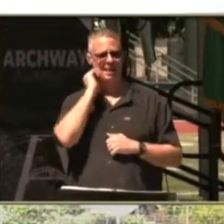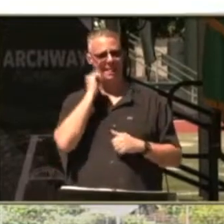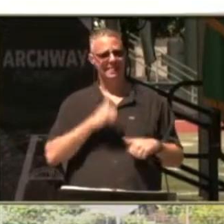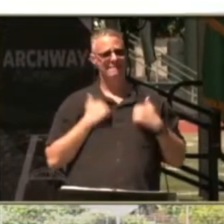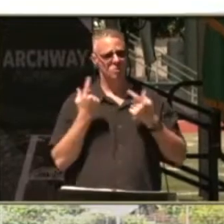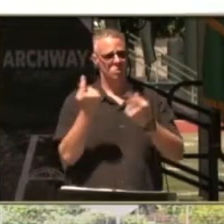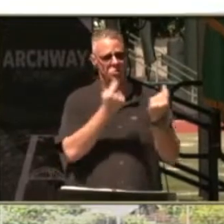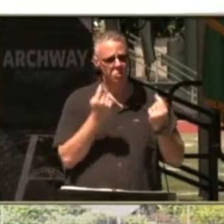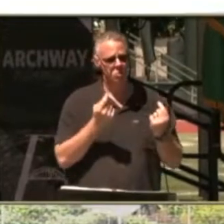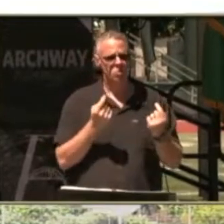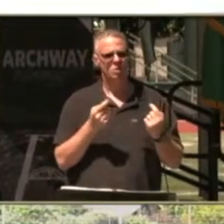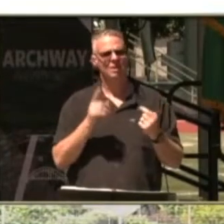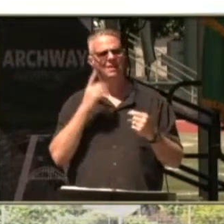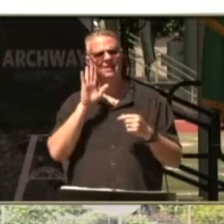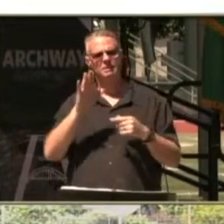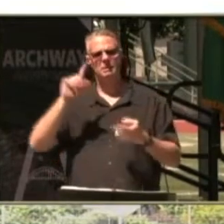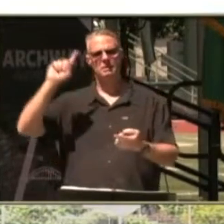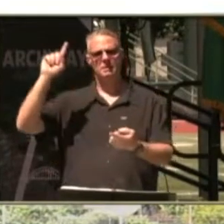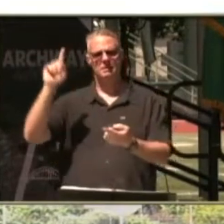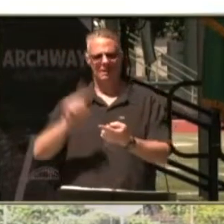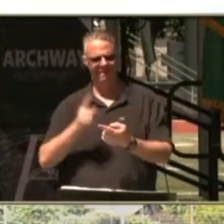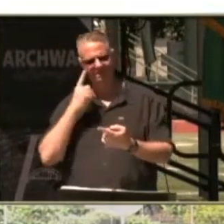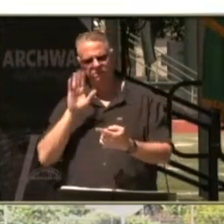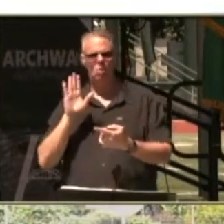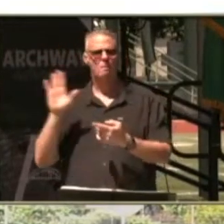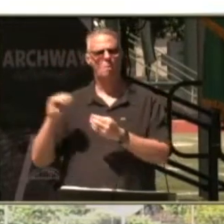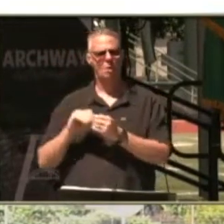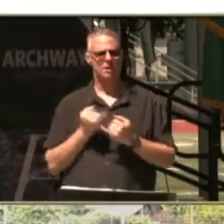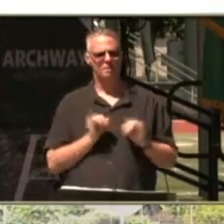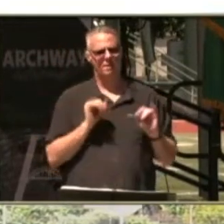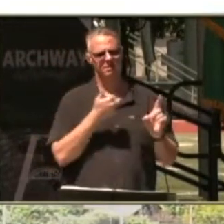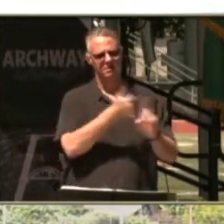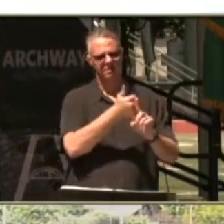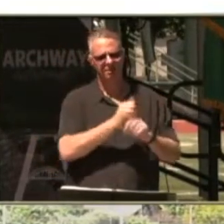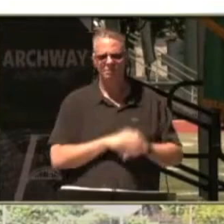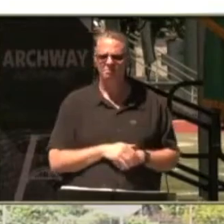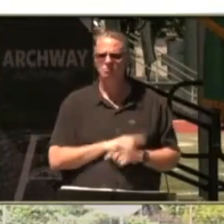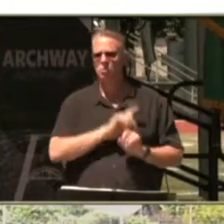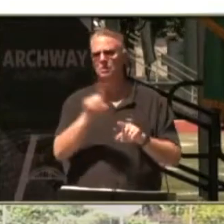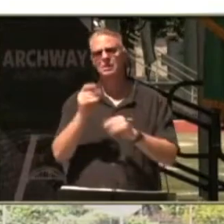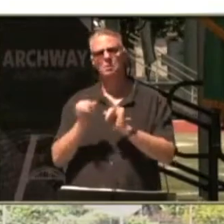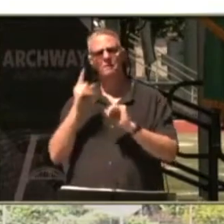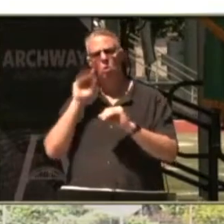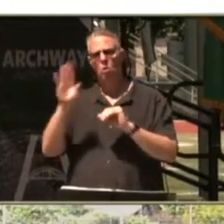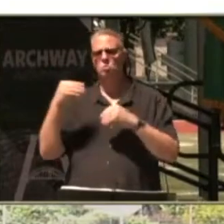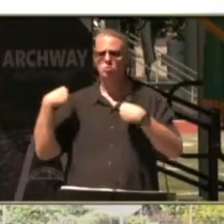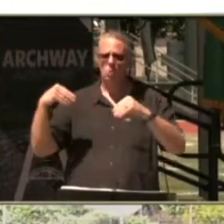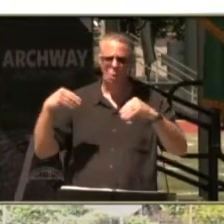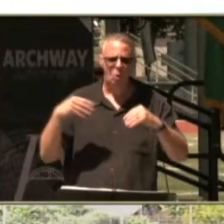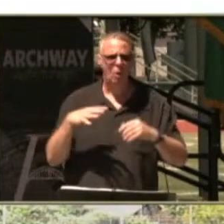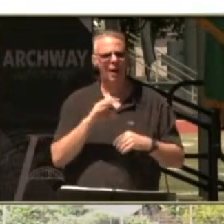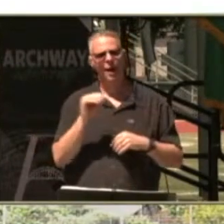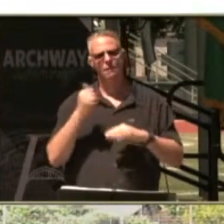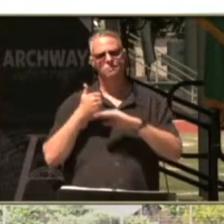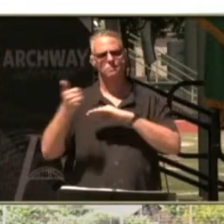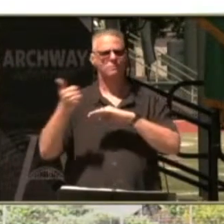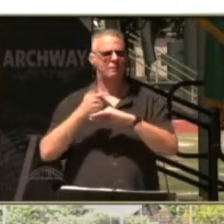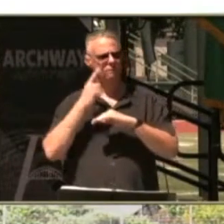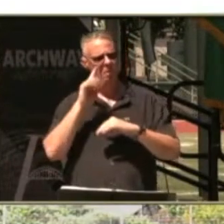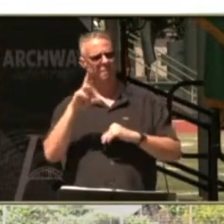tasks such as meal prep matias has gained work experience at retail thrift store and evergreen public schools transportation